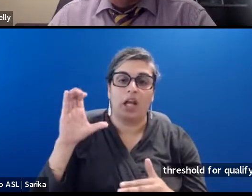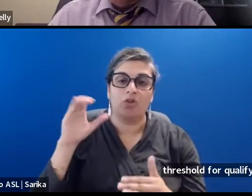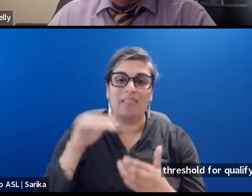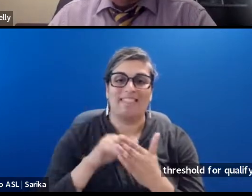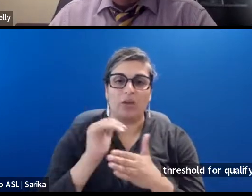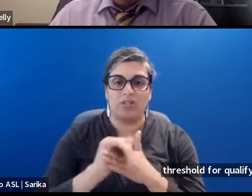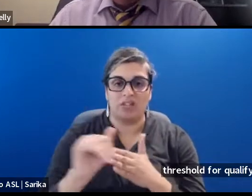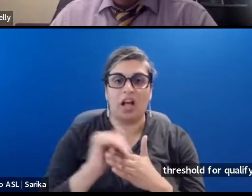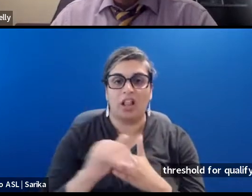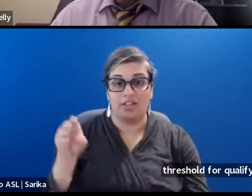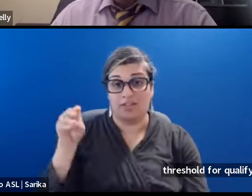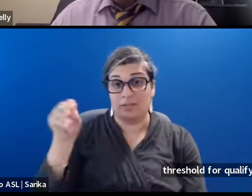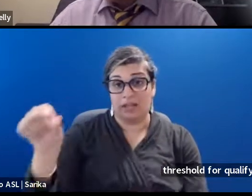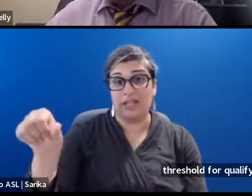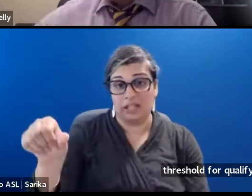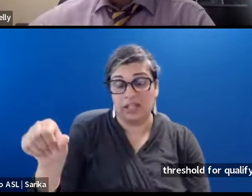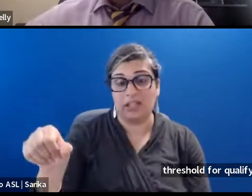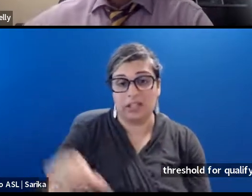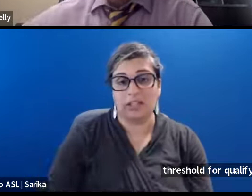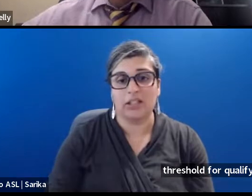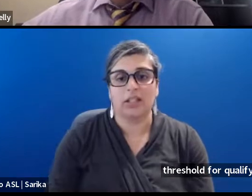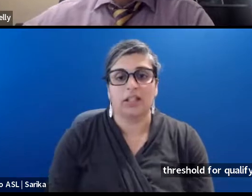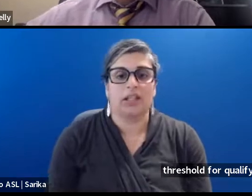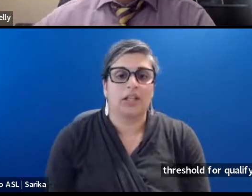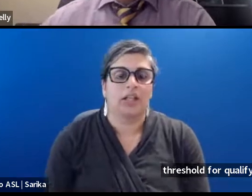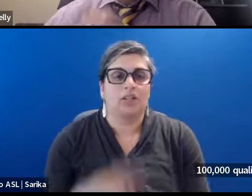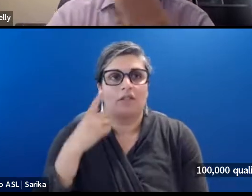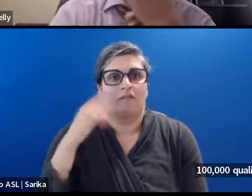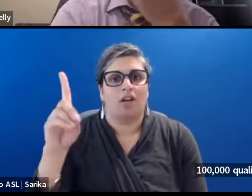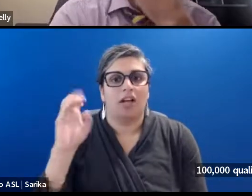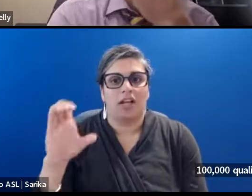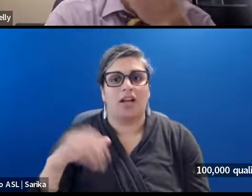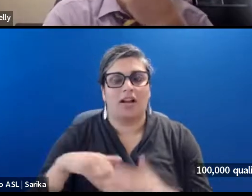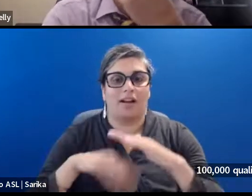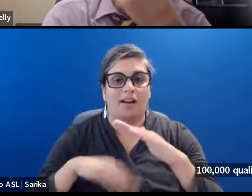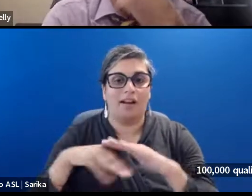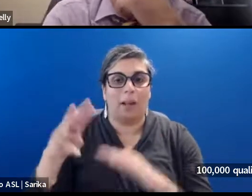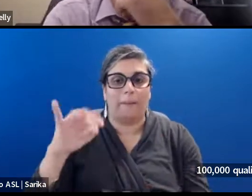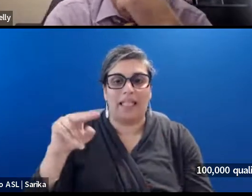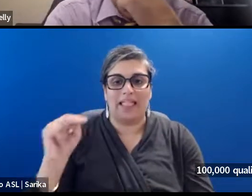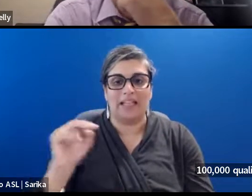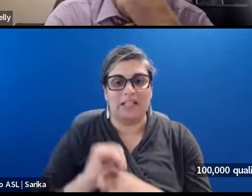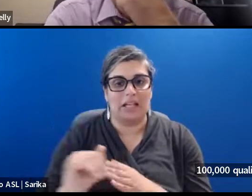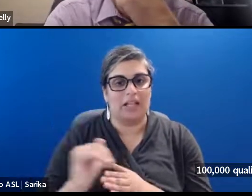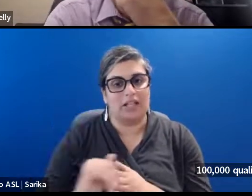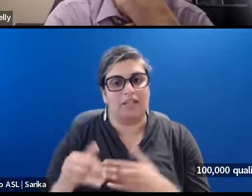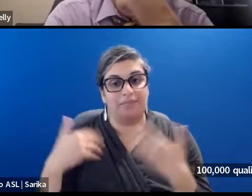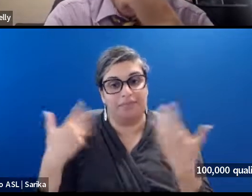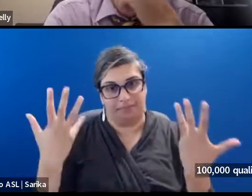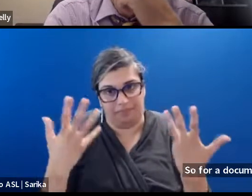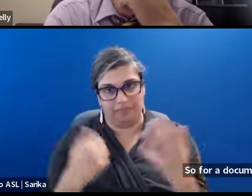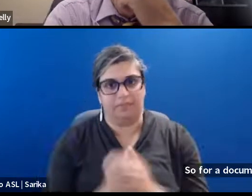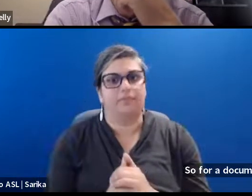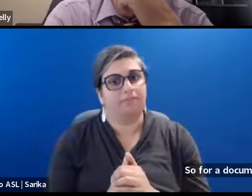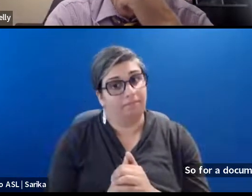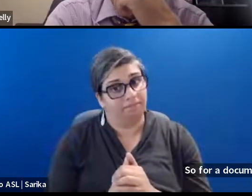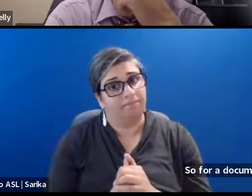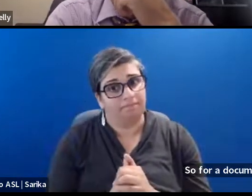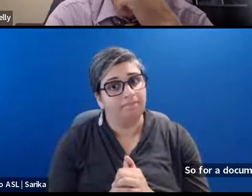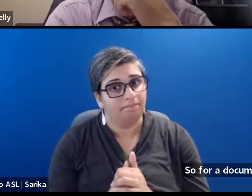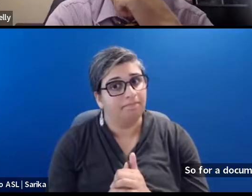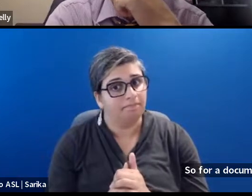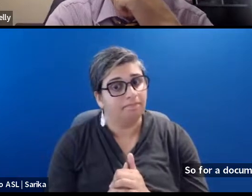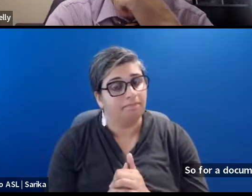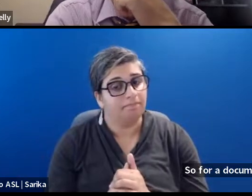spent. Um. Um. So for a documentary. Under a million dollars. Um. You know. That. That.